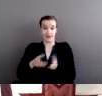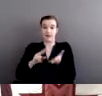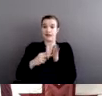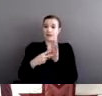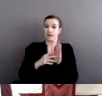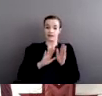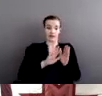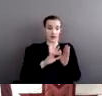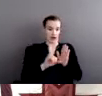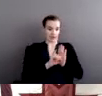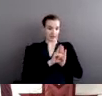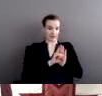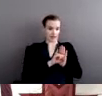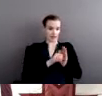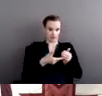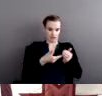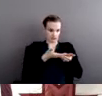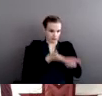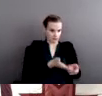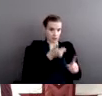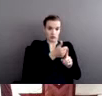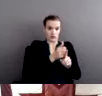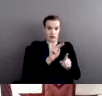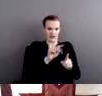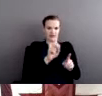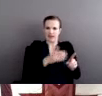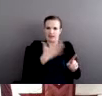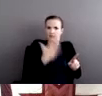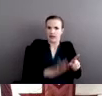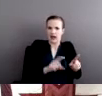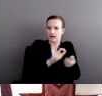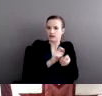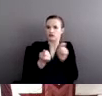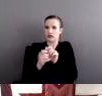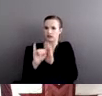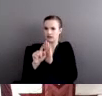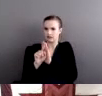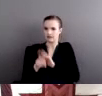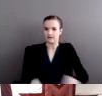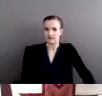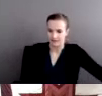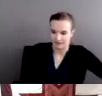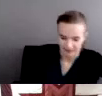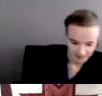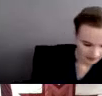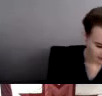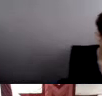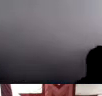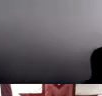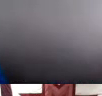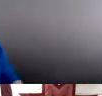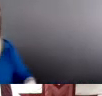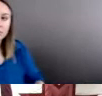bad identity and that they needed to change it. And so these children were taken far away from their homelands